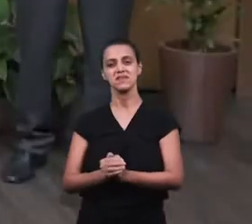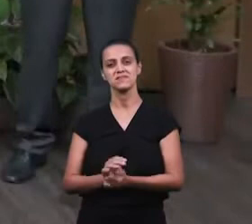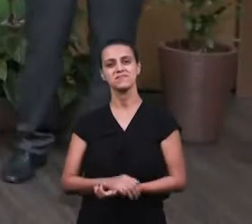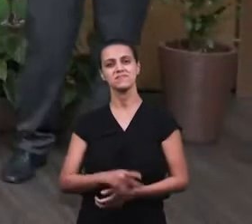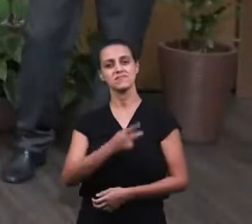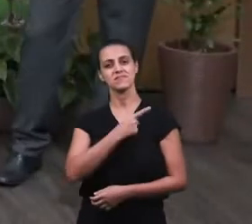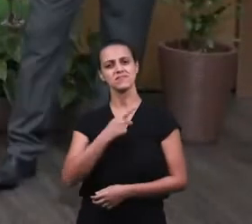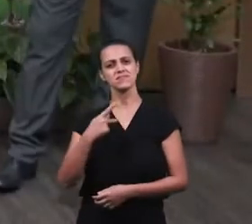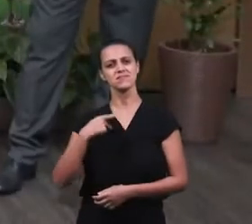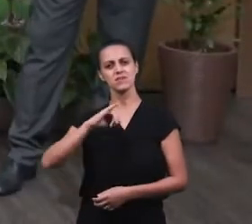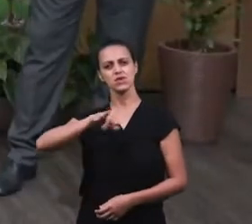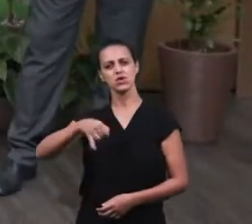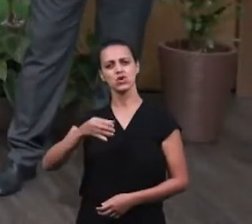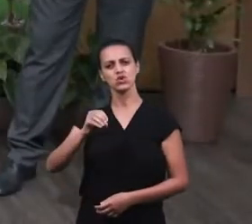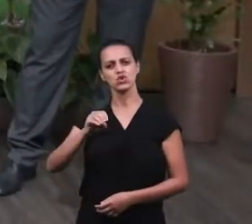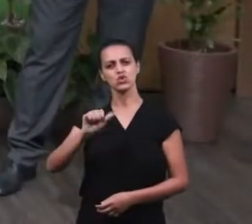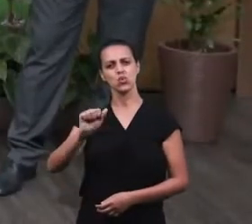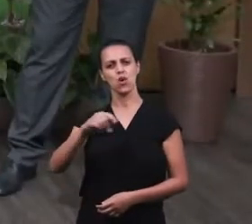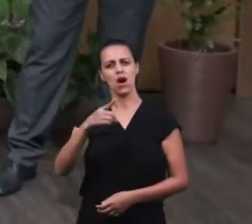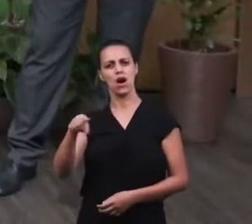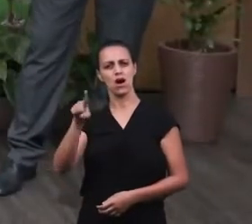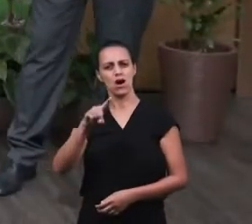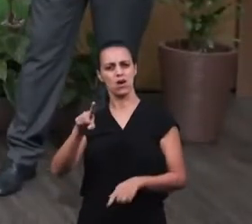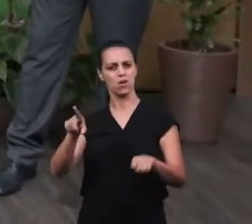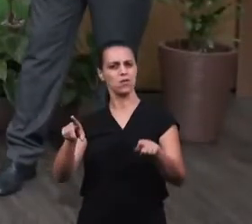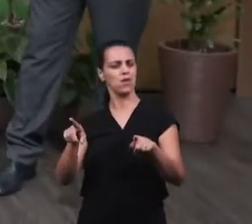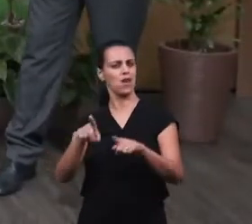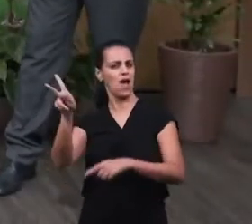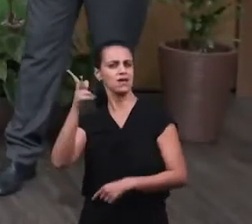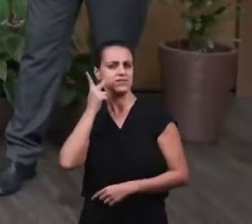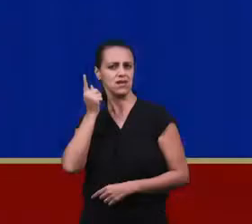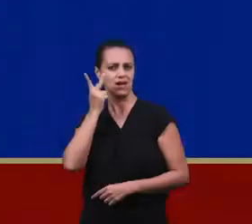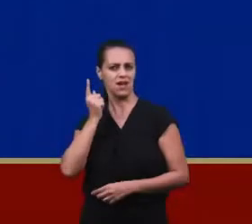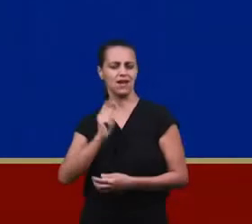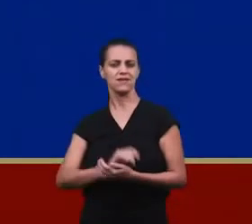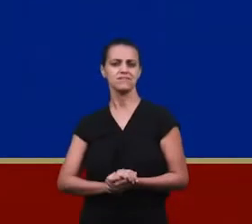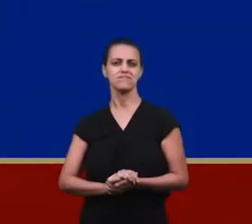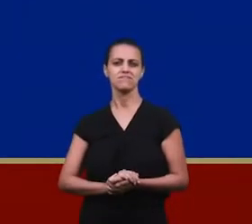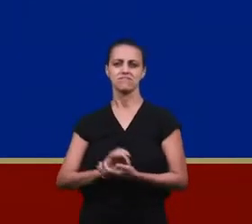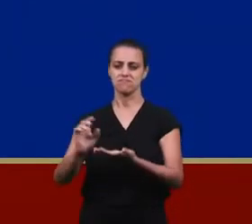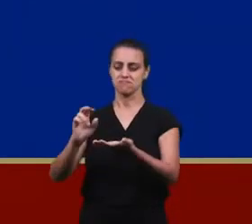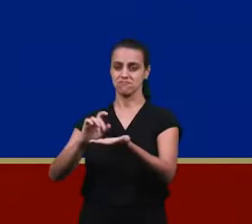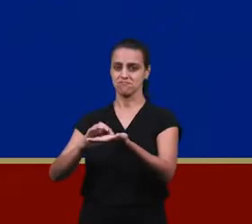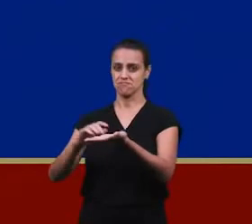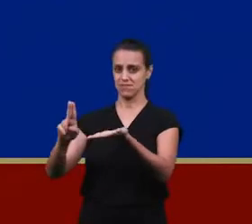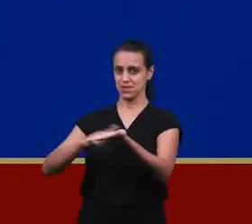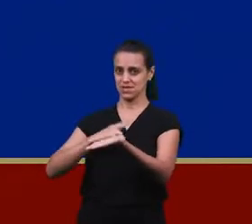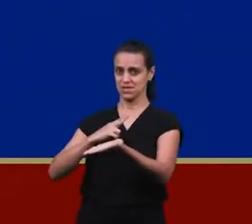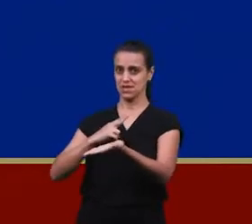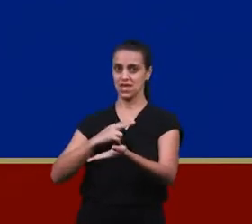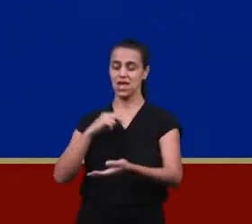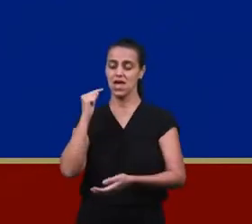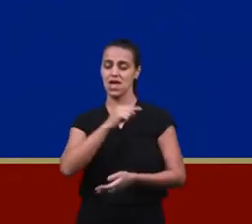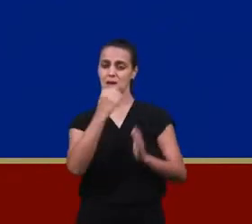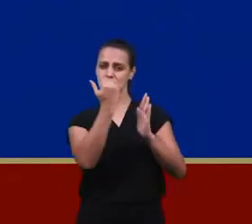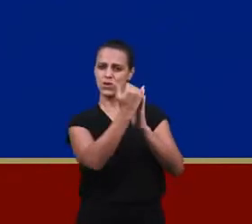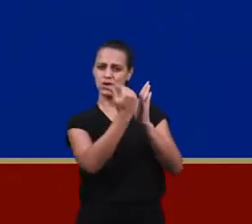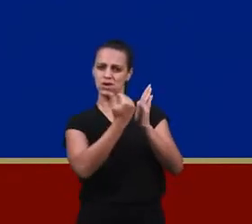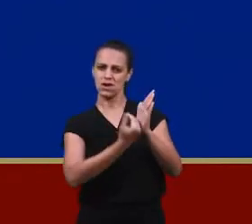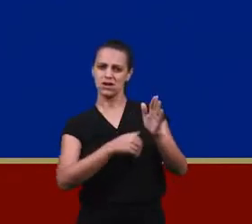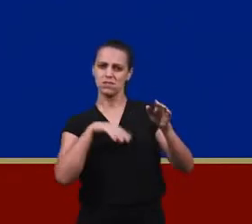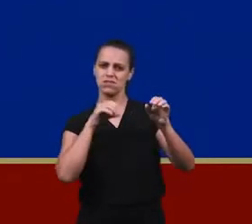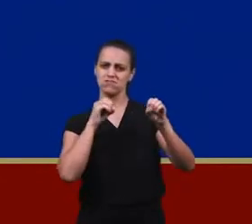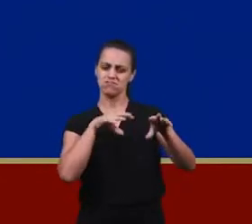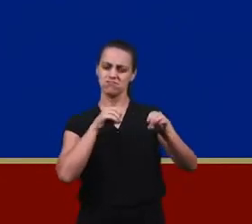Pastor John Santos from Caucaia, Sierra State, Brazil, says, The program, Announcing the